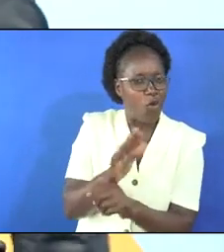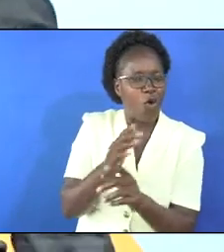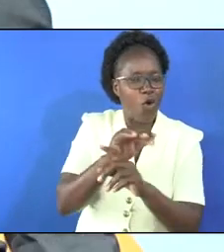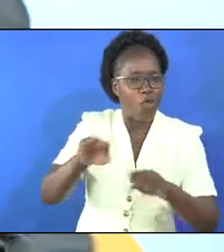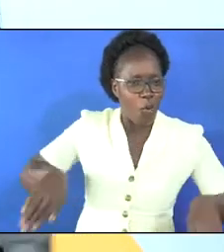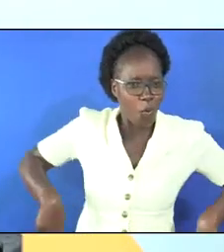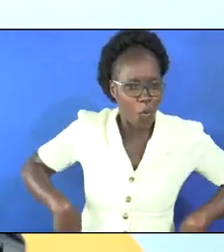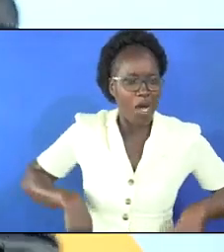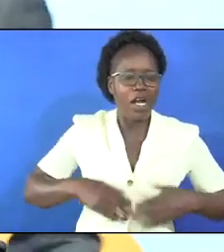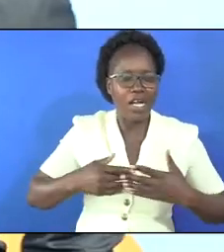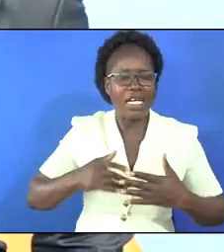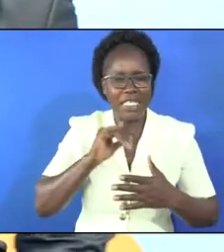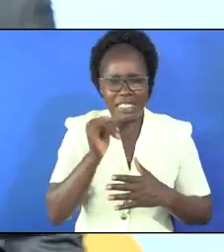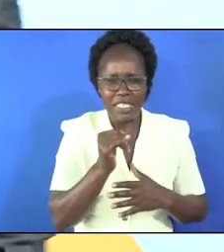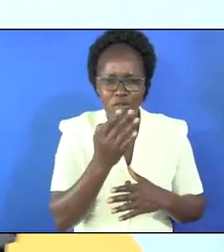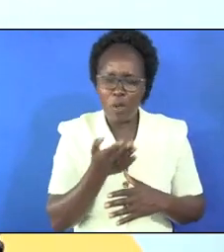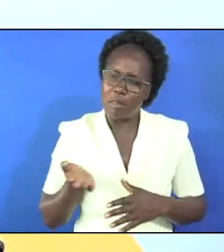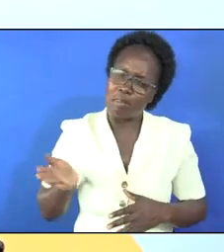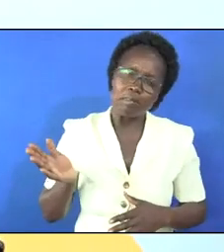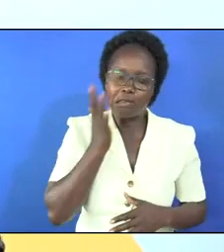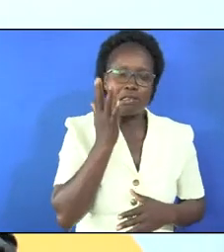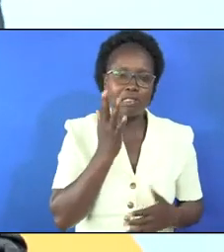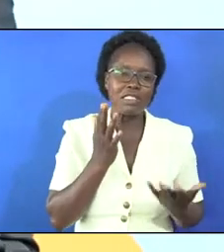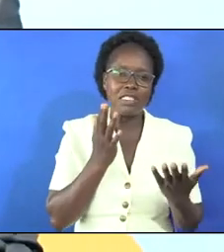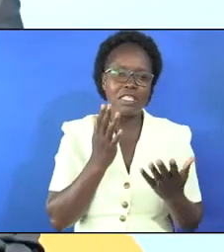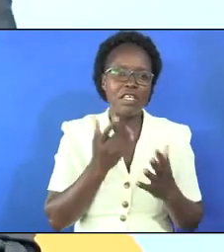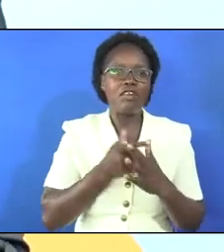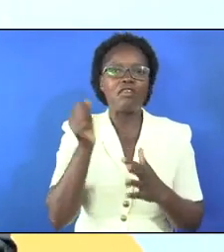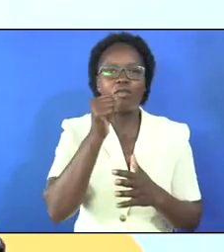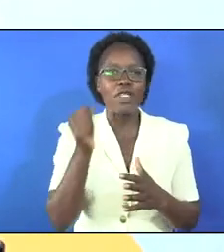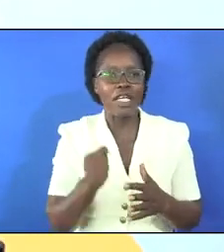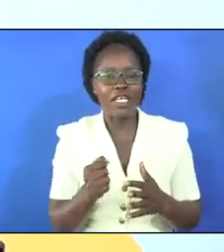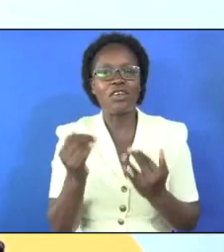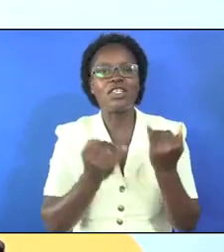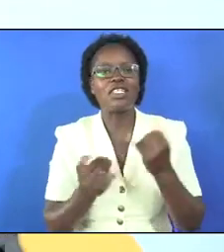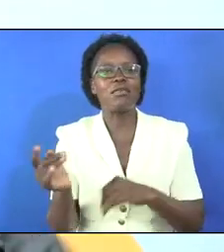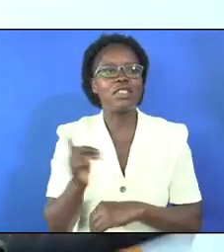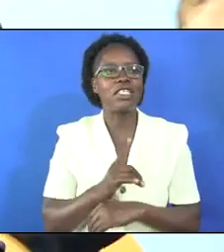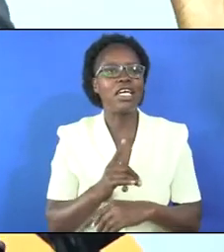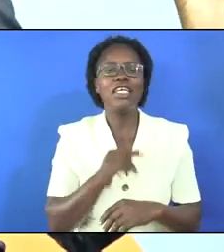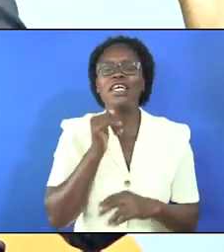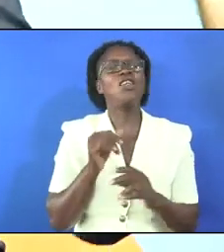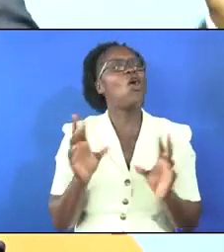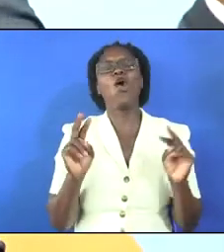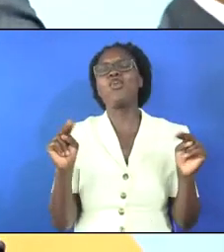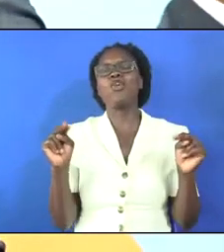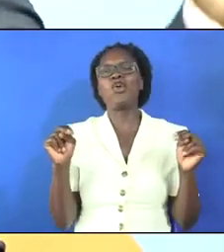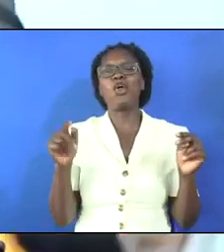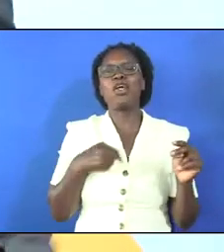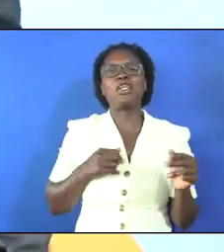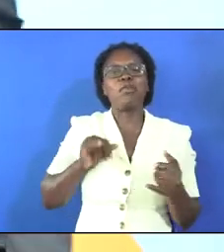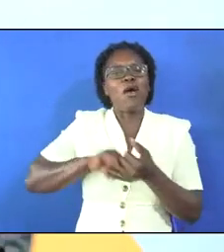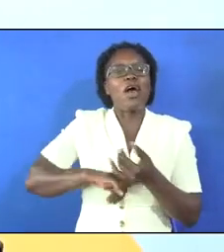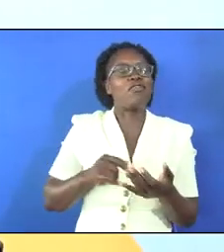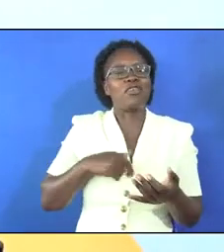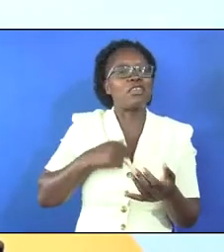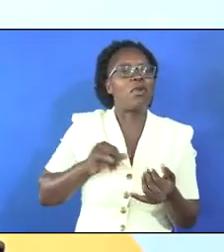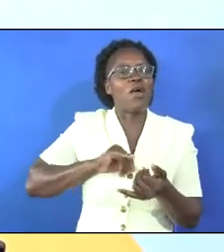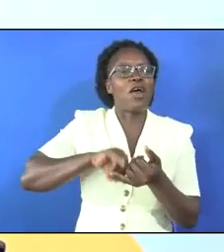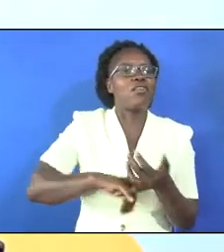the back and just one beating like this from the elder on a sabbath day he said don't kill me it is my wife